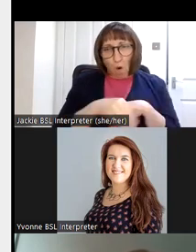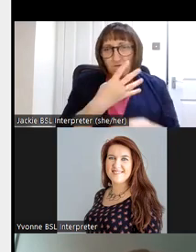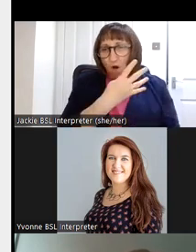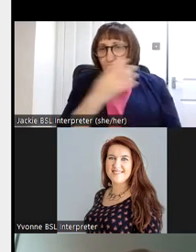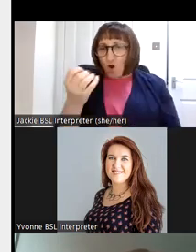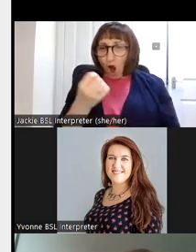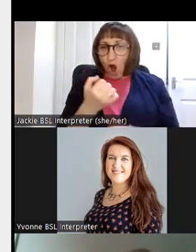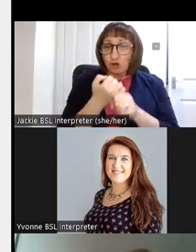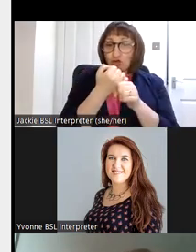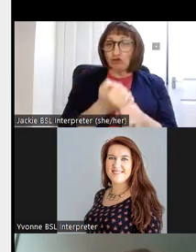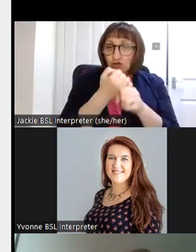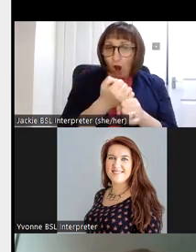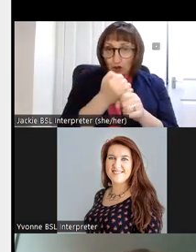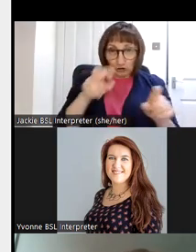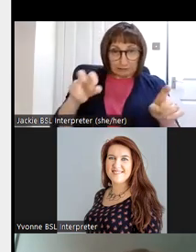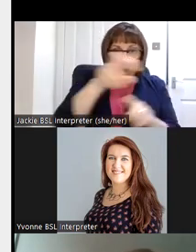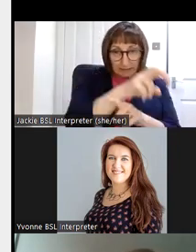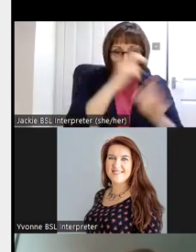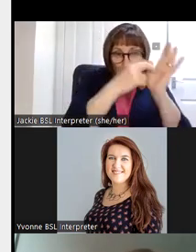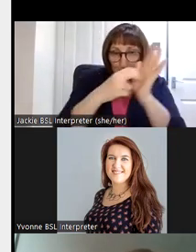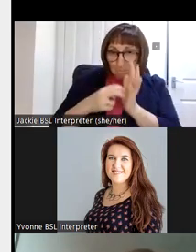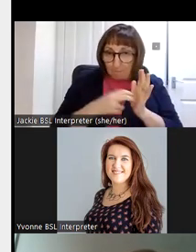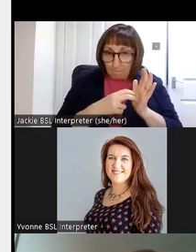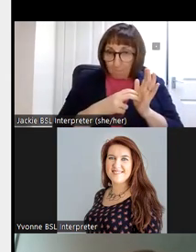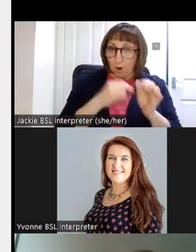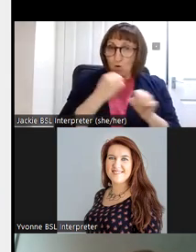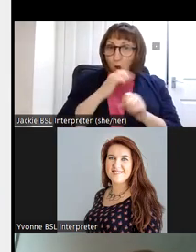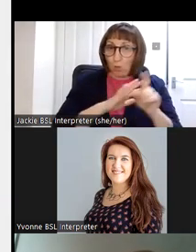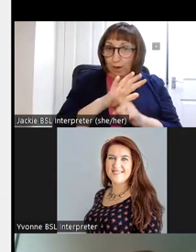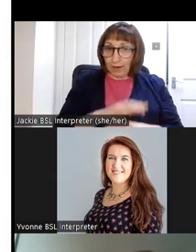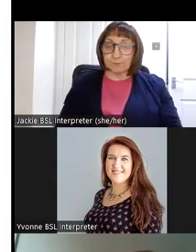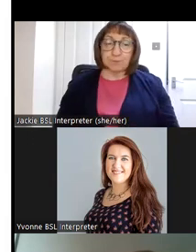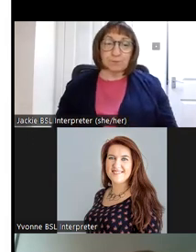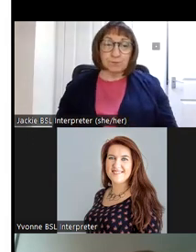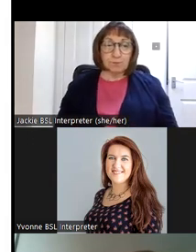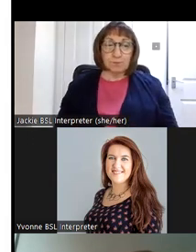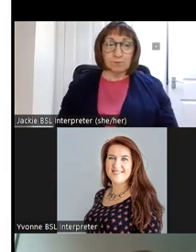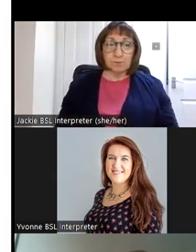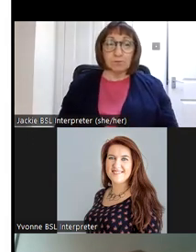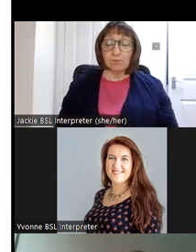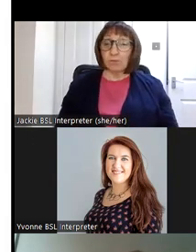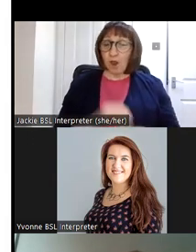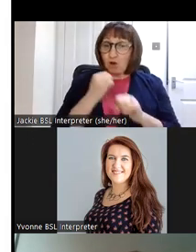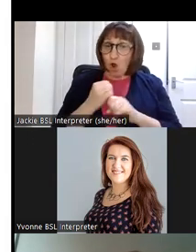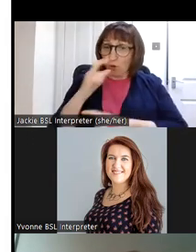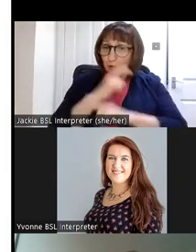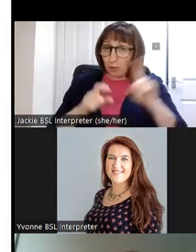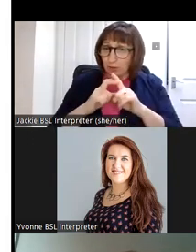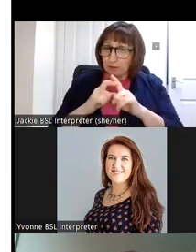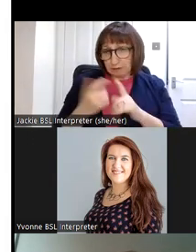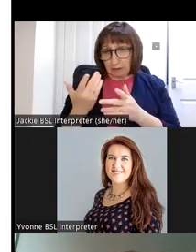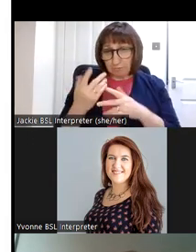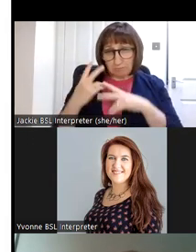church church sites which are recorded here in Galway um so the Galway community archaeologist